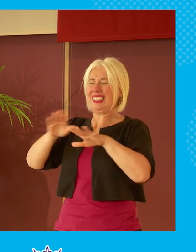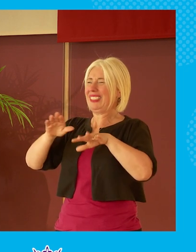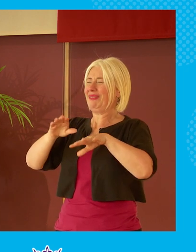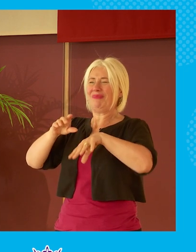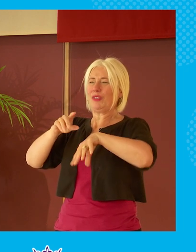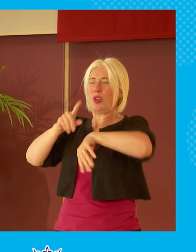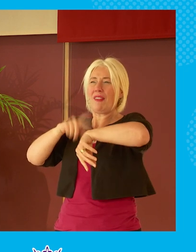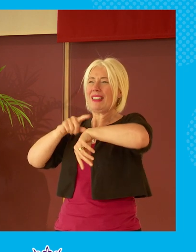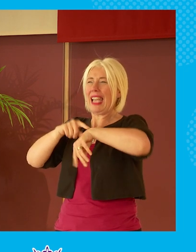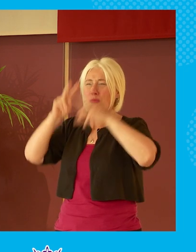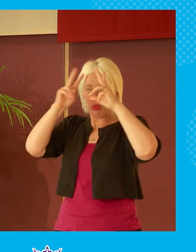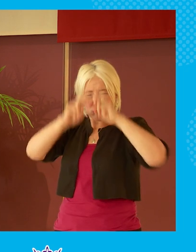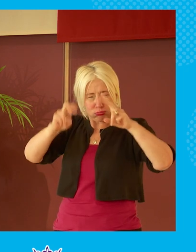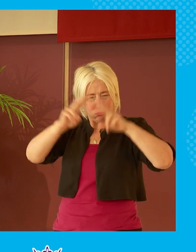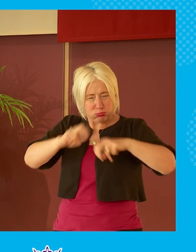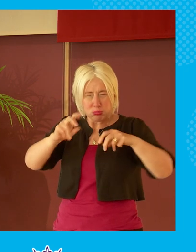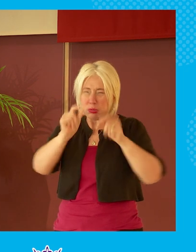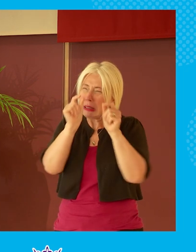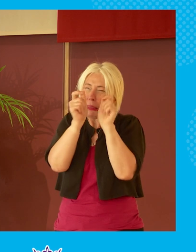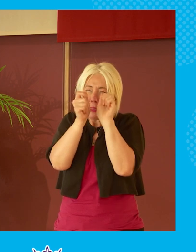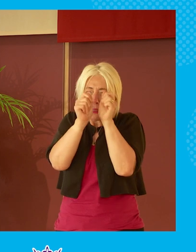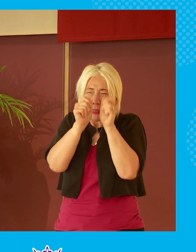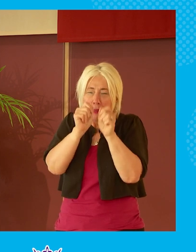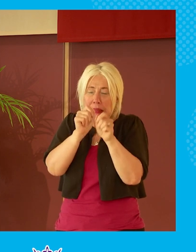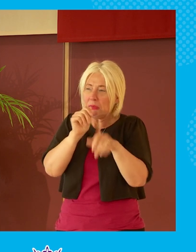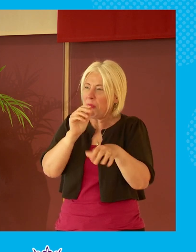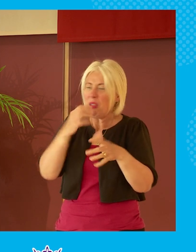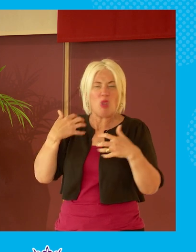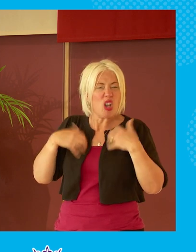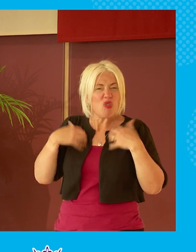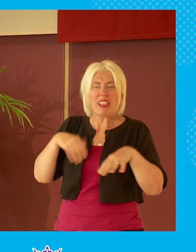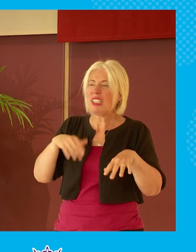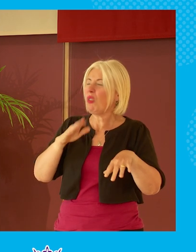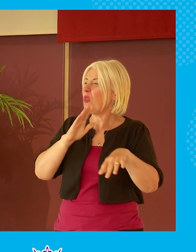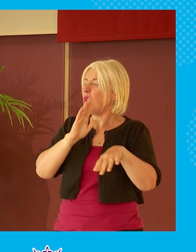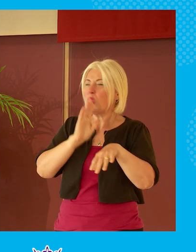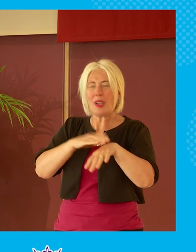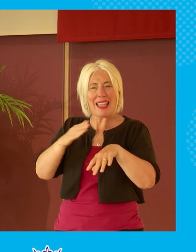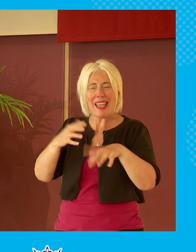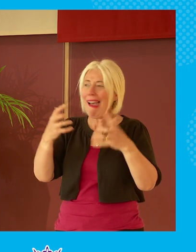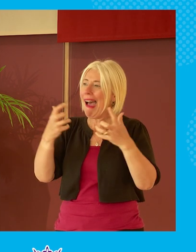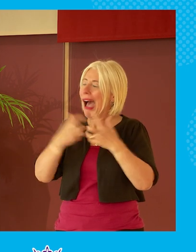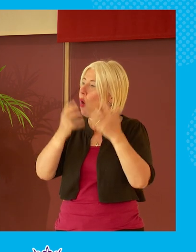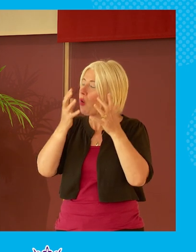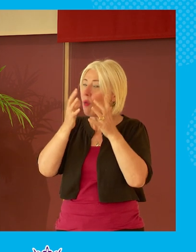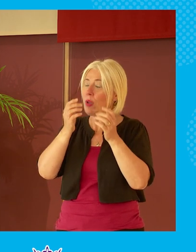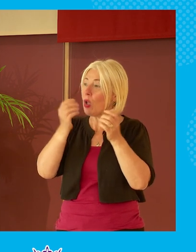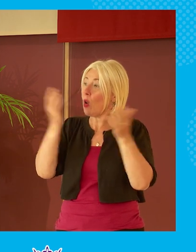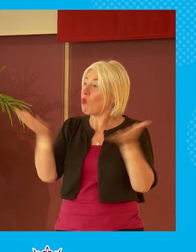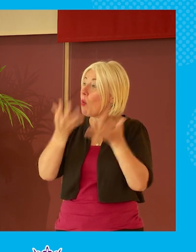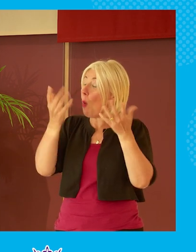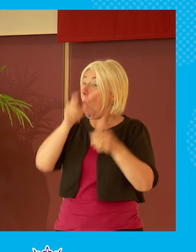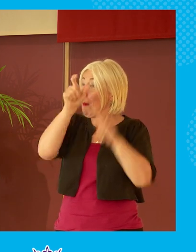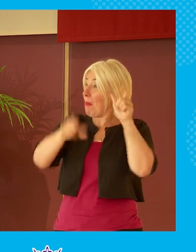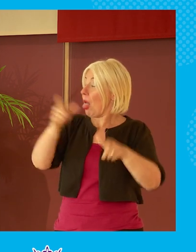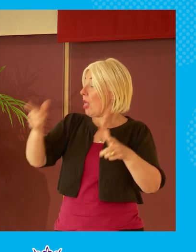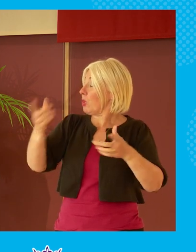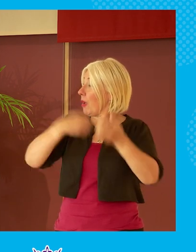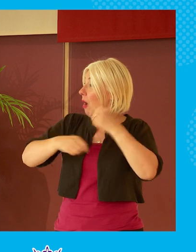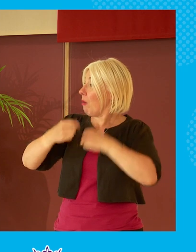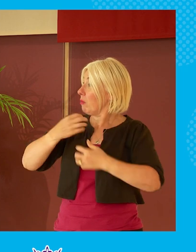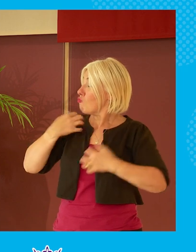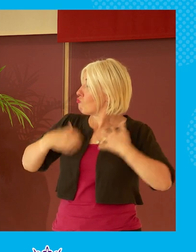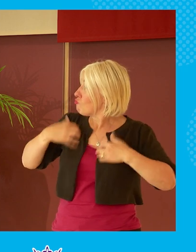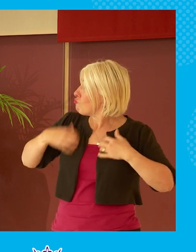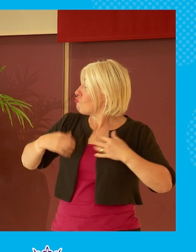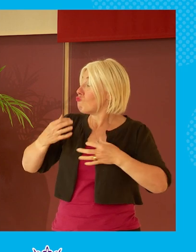issues maybe they're not interested they don't care how do we uh perhaps promote engagement and interest among yeah just